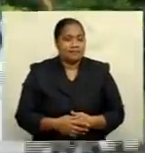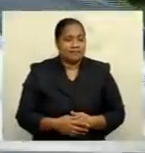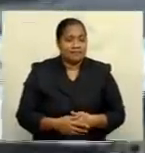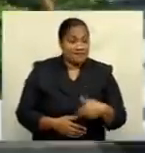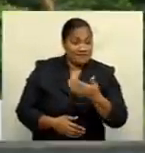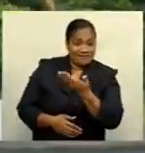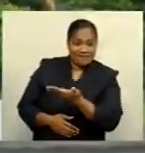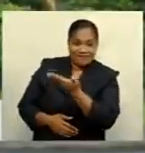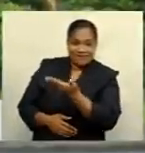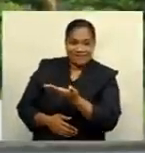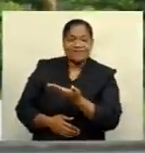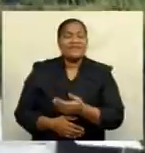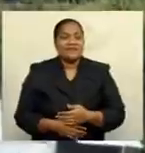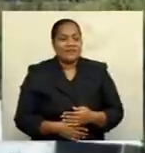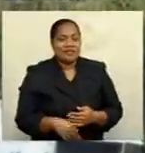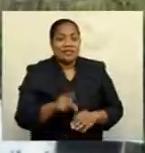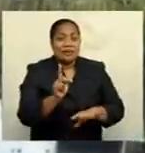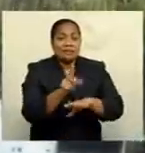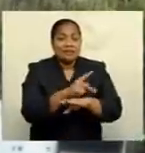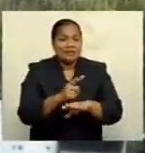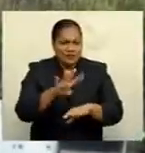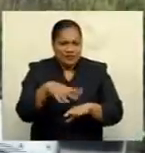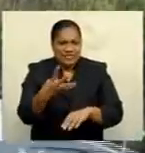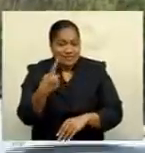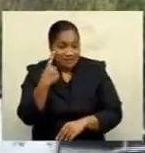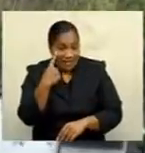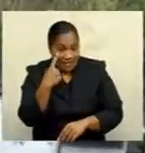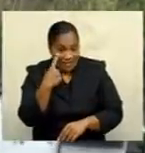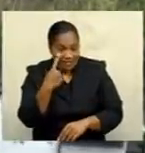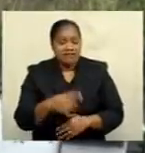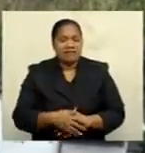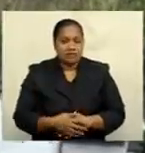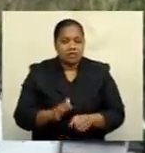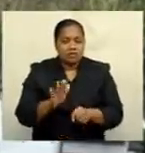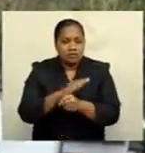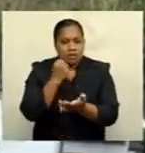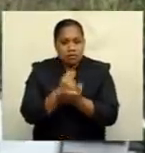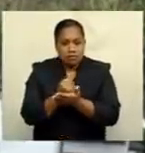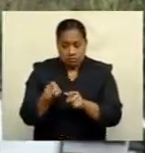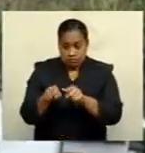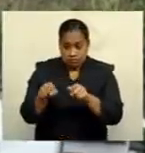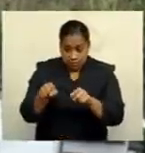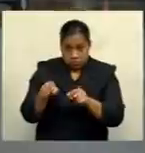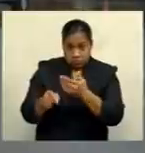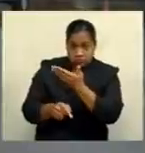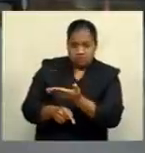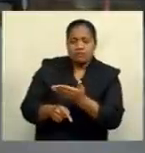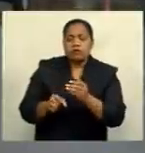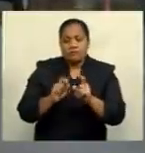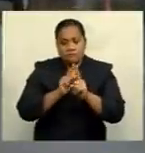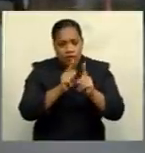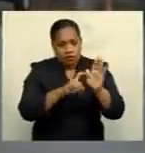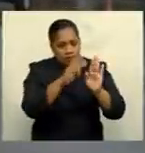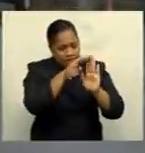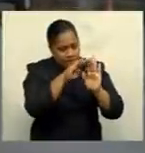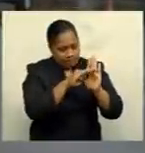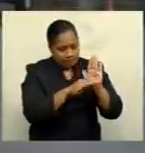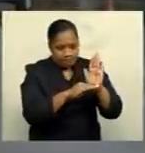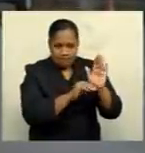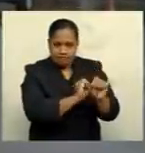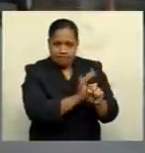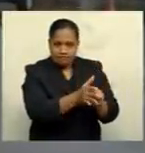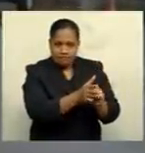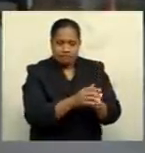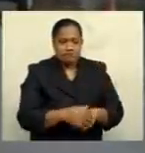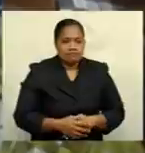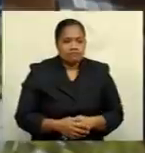Eye Institute has implemented necessary measures to ensure they are in compliant with the COVID-19 protocols. We had to